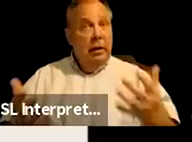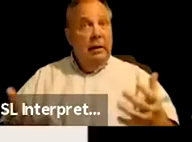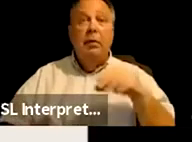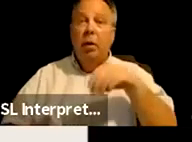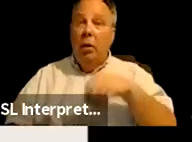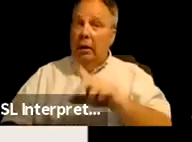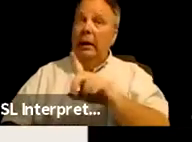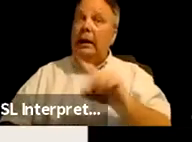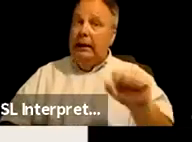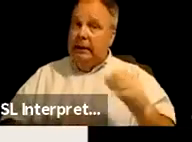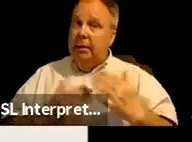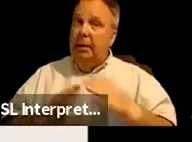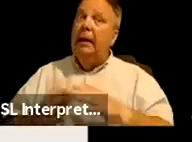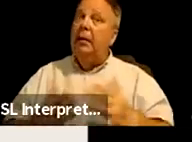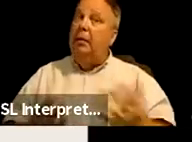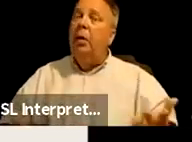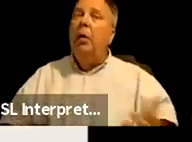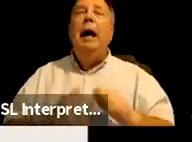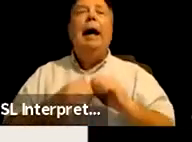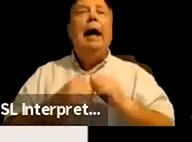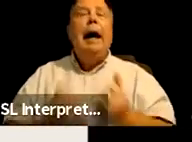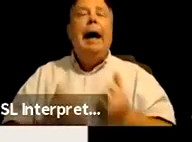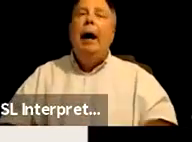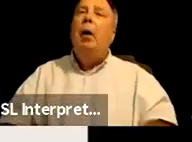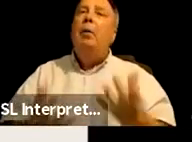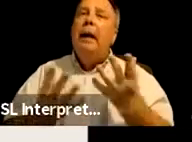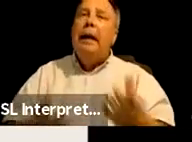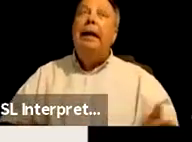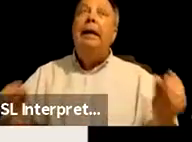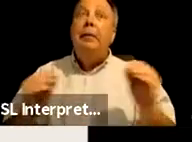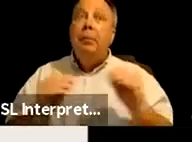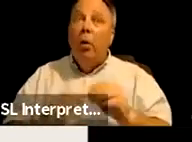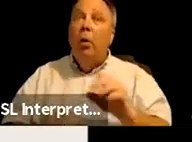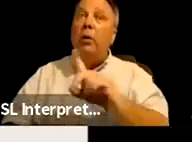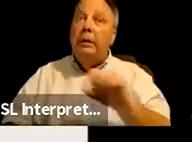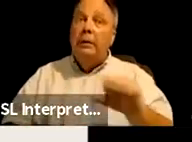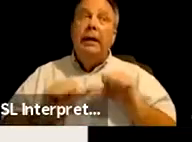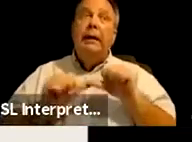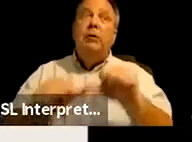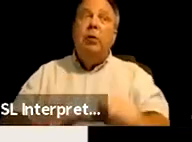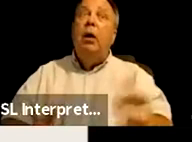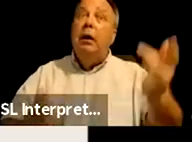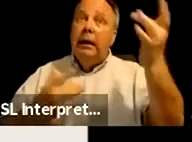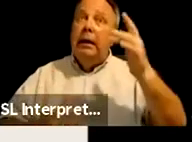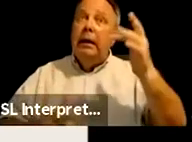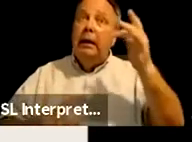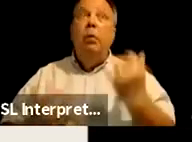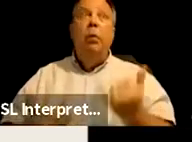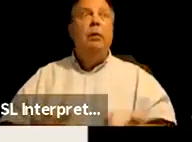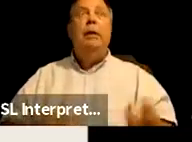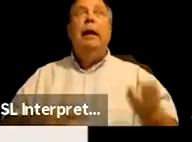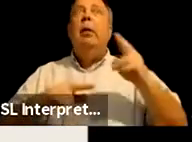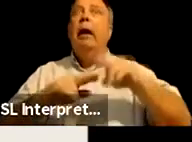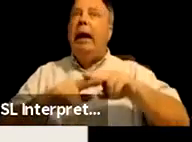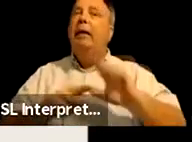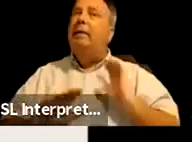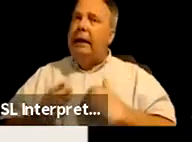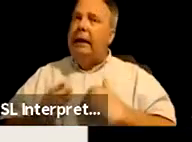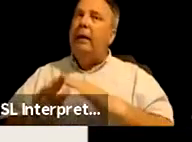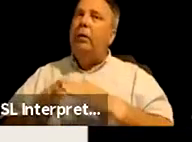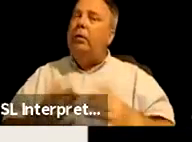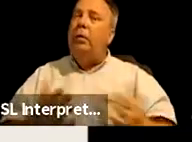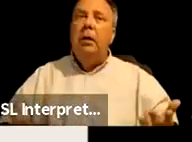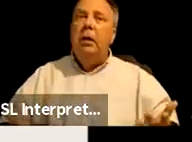the disability community is how many more disabled and chronically ill people we will now have in our community